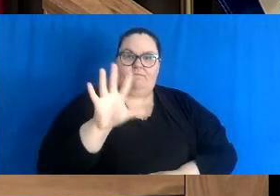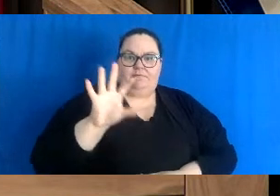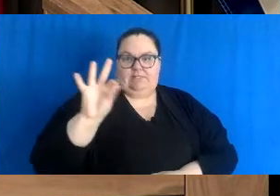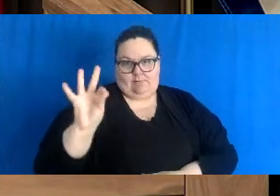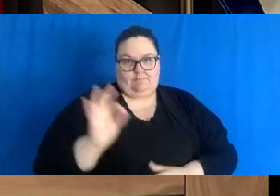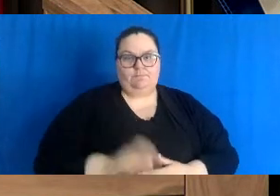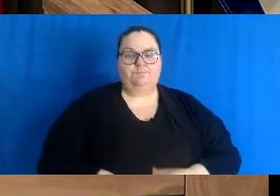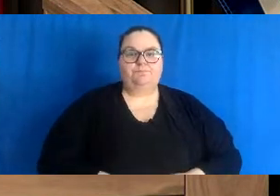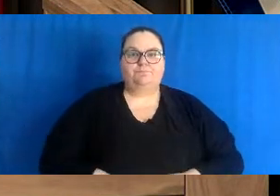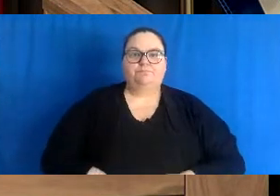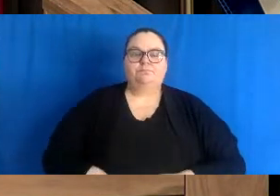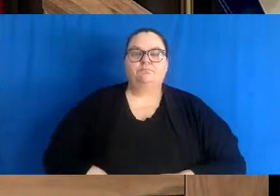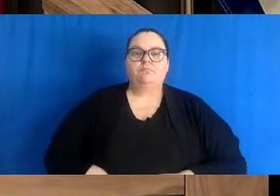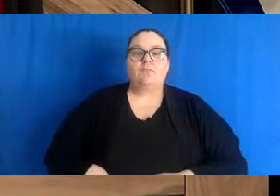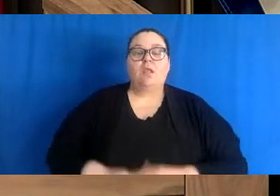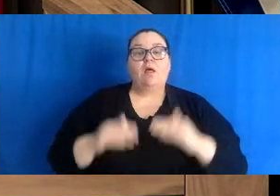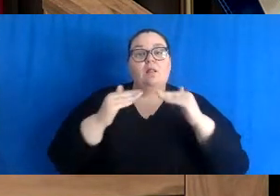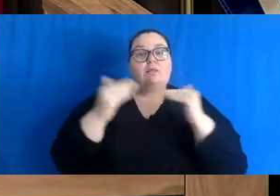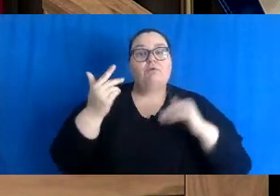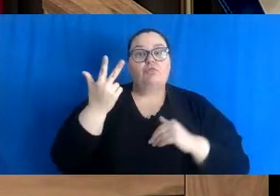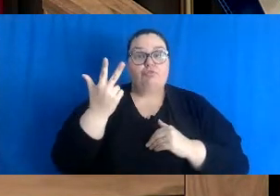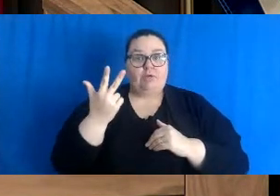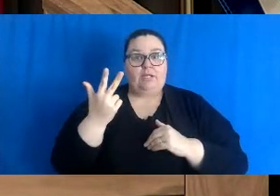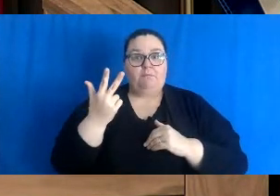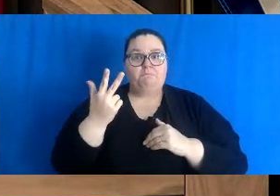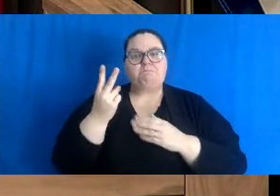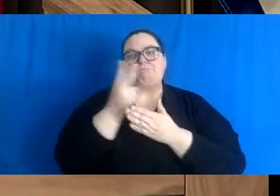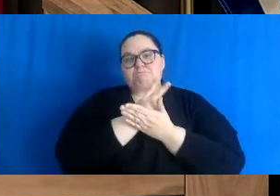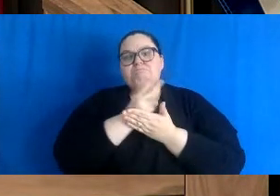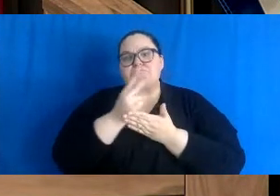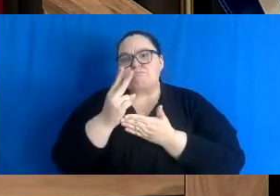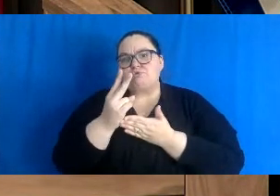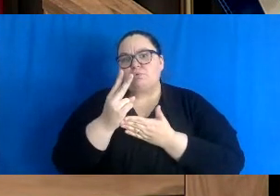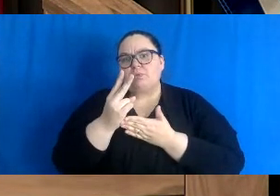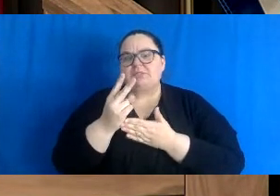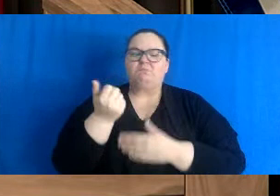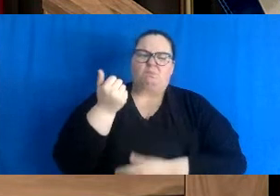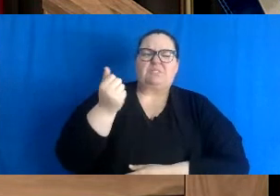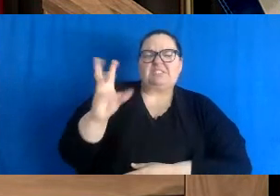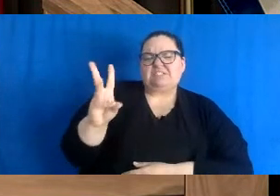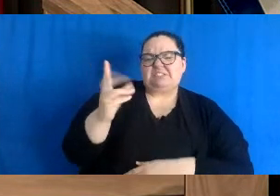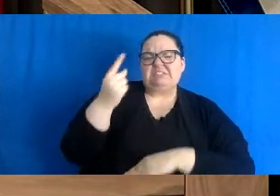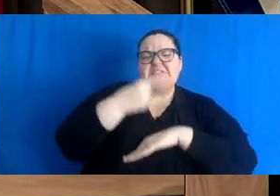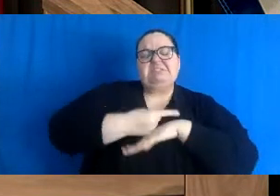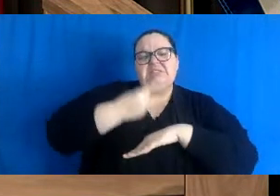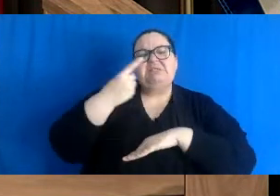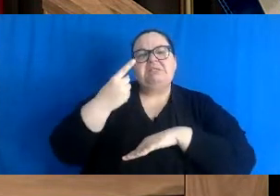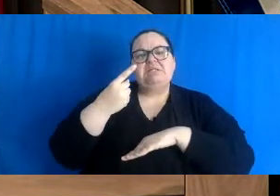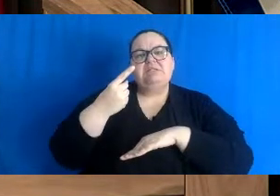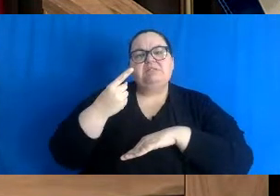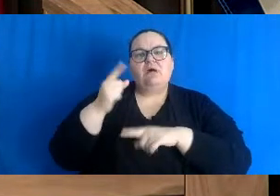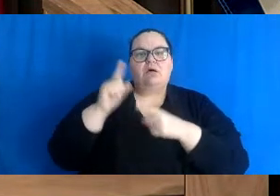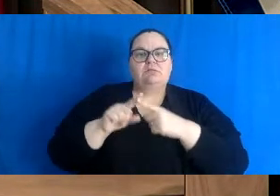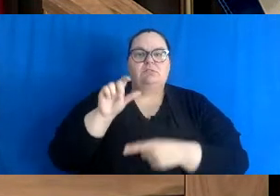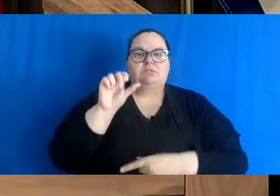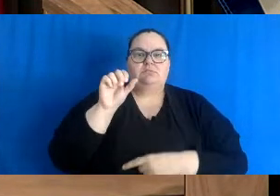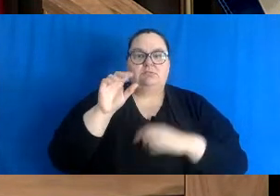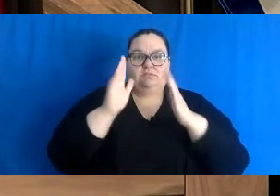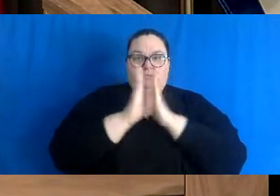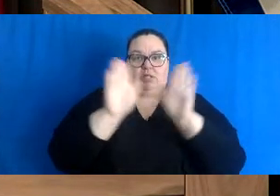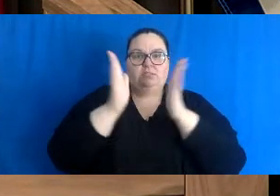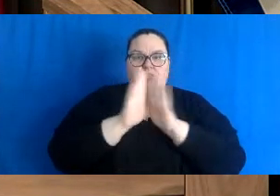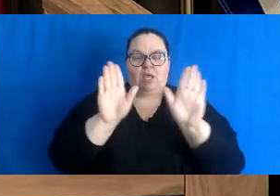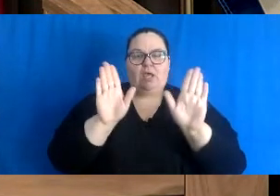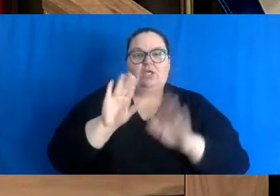We will be at Level 3 for just over 2 weeks or 16 days until Sunday, January 30